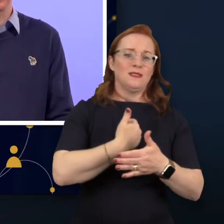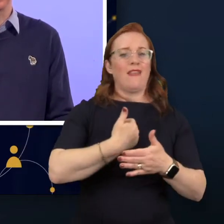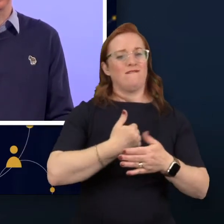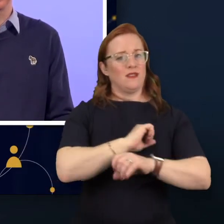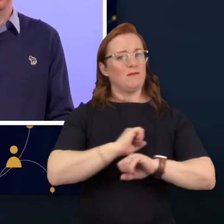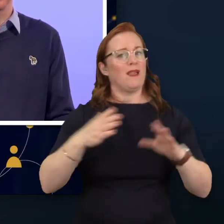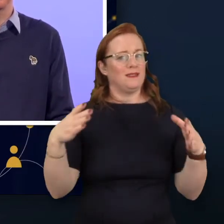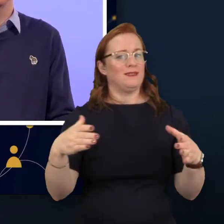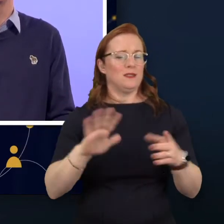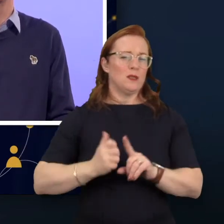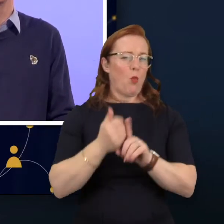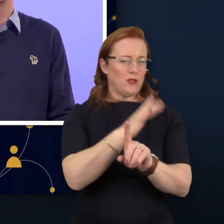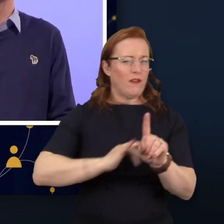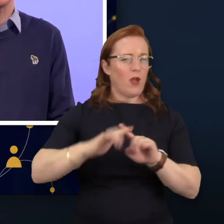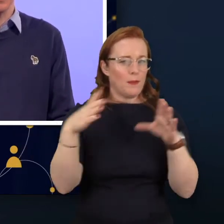environment.